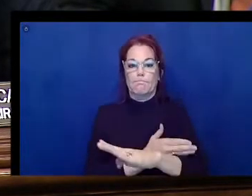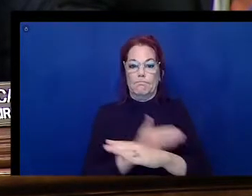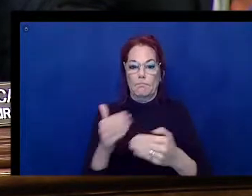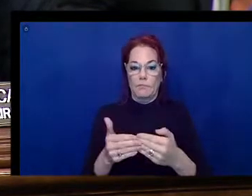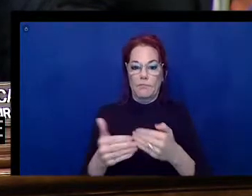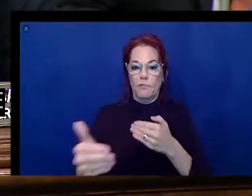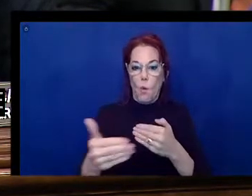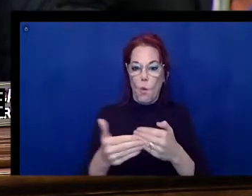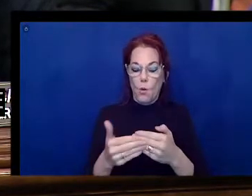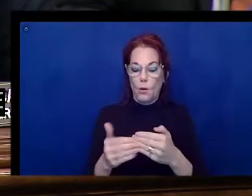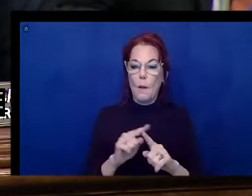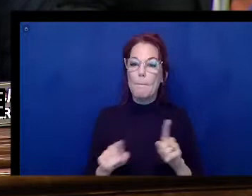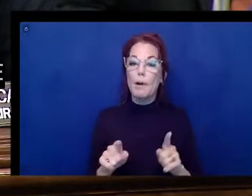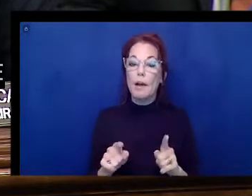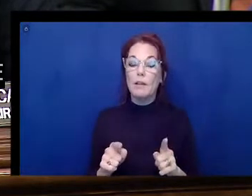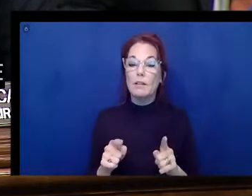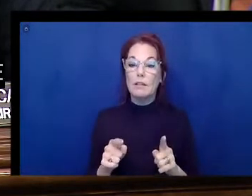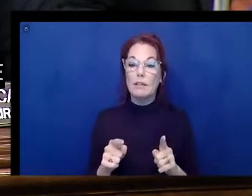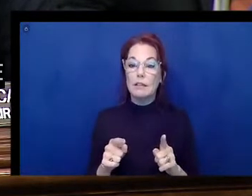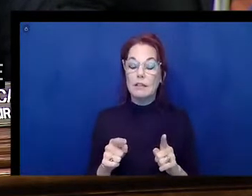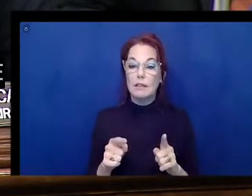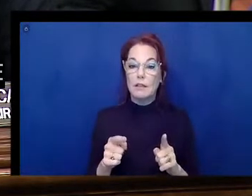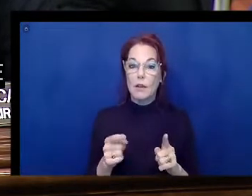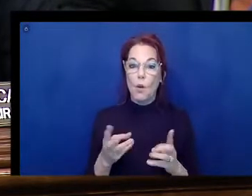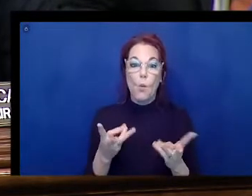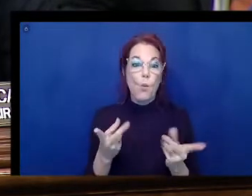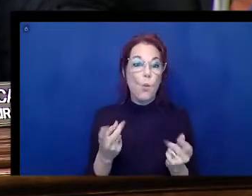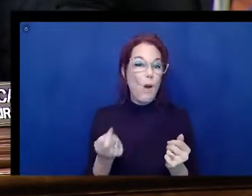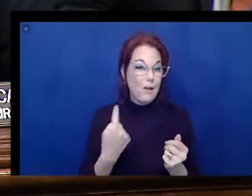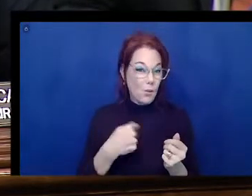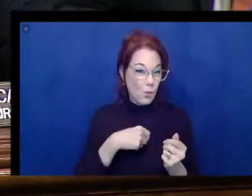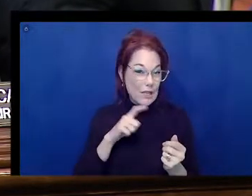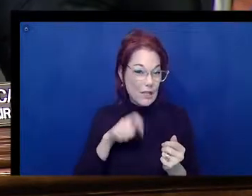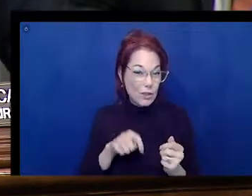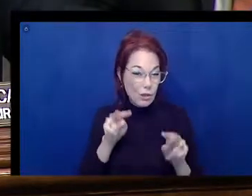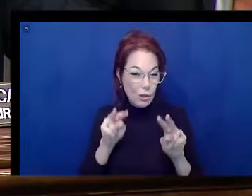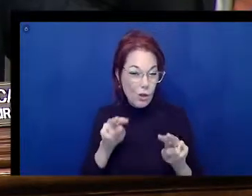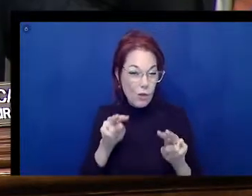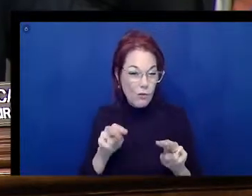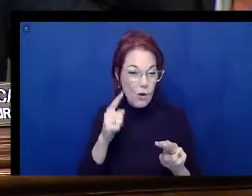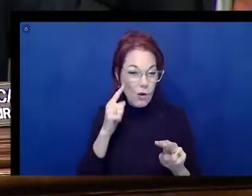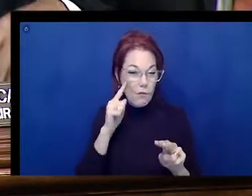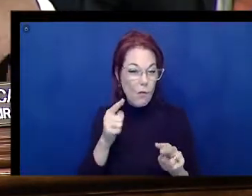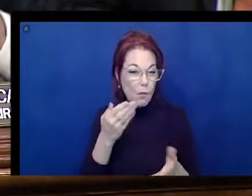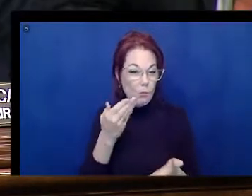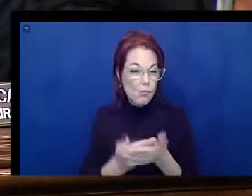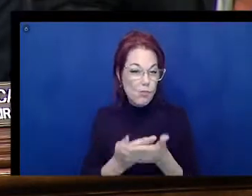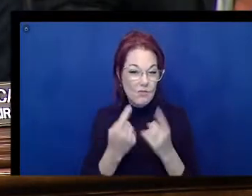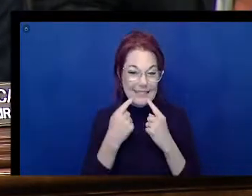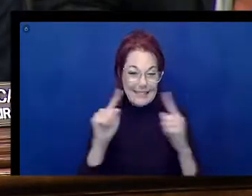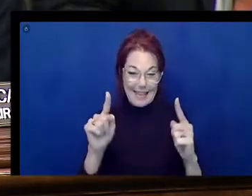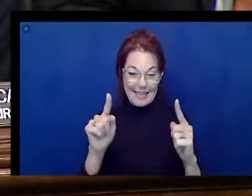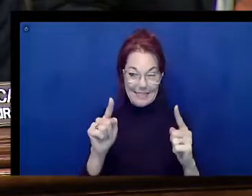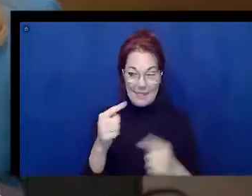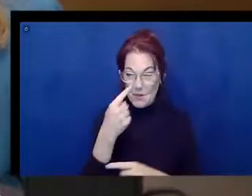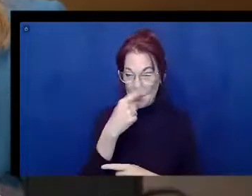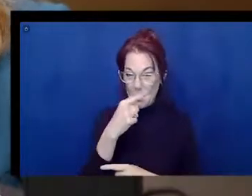what should we be looking for as markers of success? If you could give us some free guidance on that.